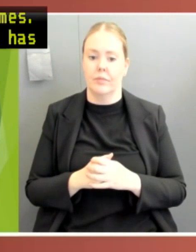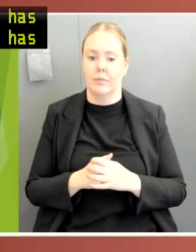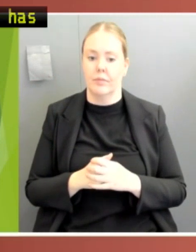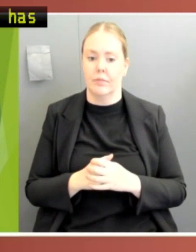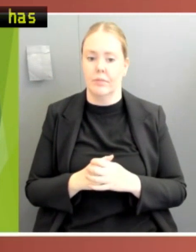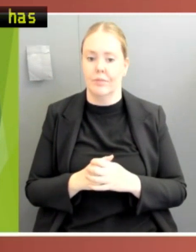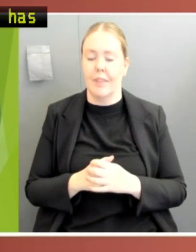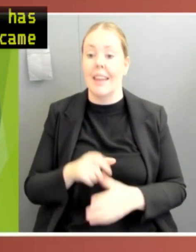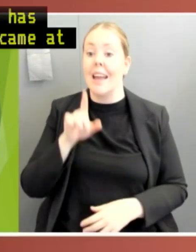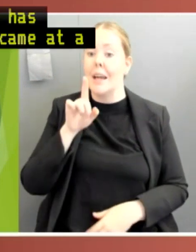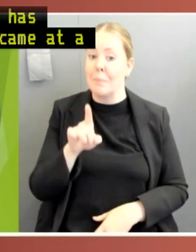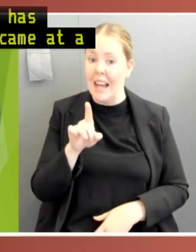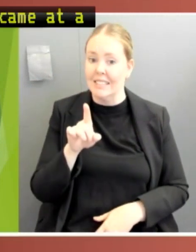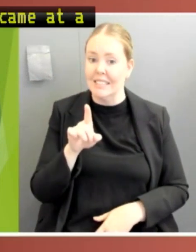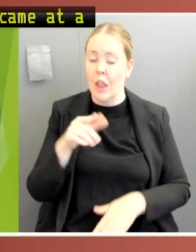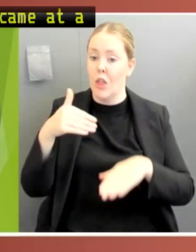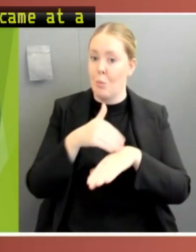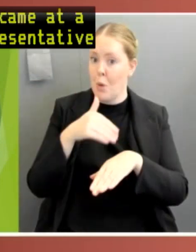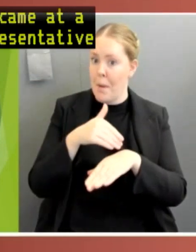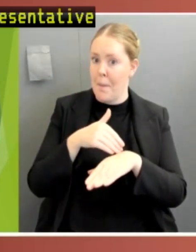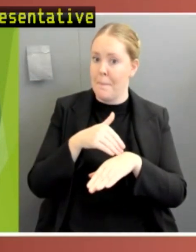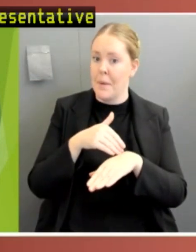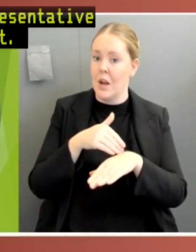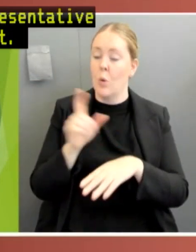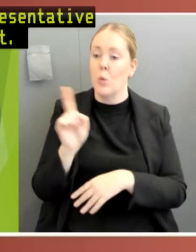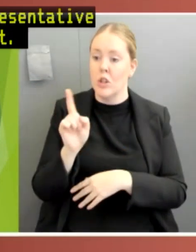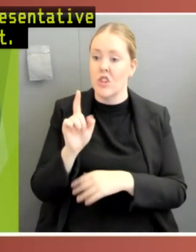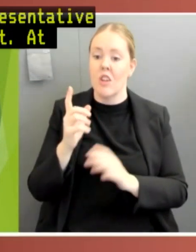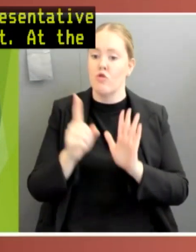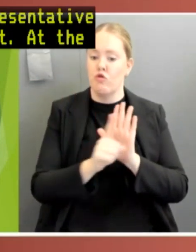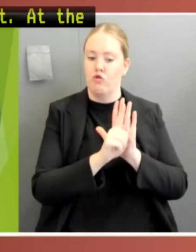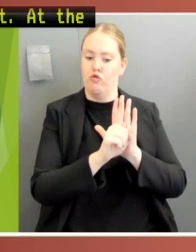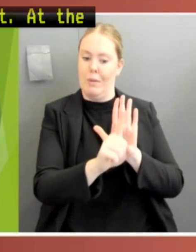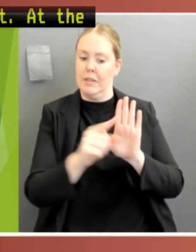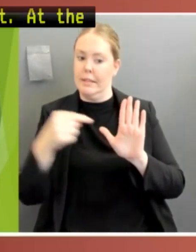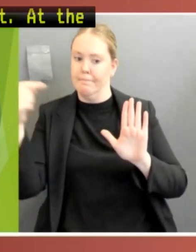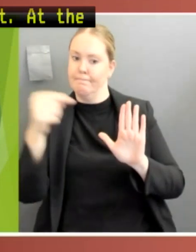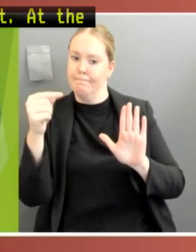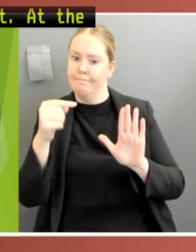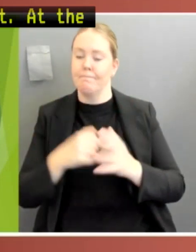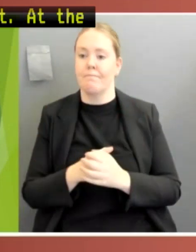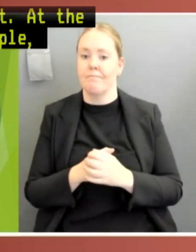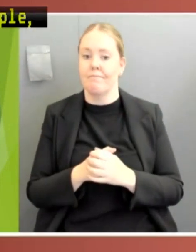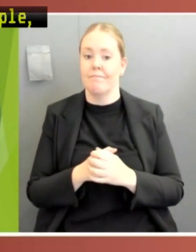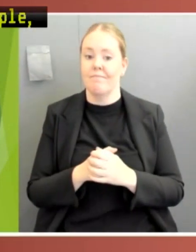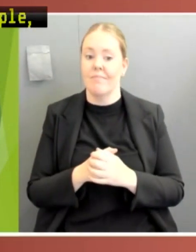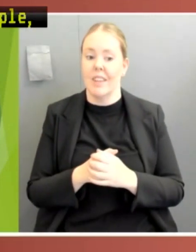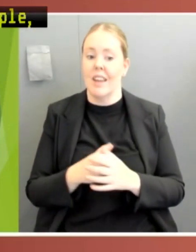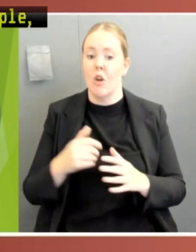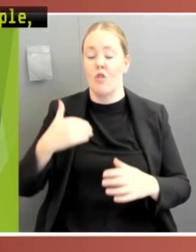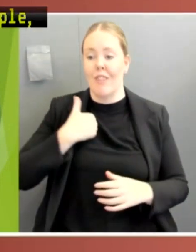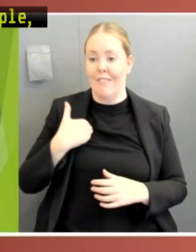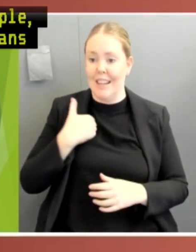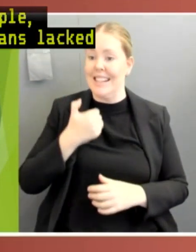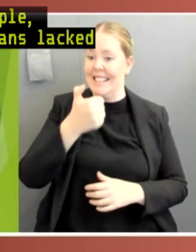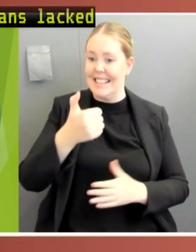the parliament. At the 23rd March sitting, example, roughly 6 million Australians lacked representation in the House. And you can see it was even